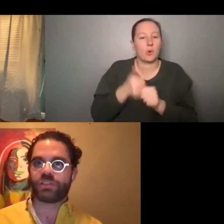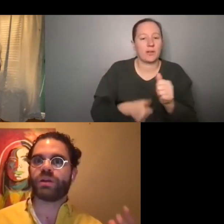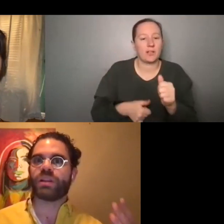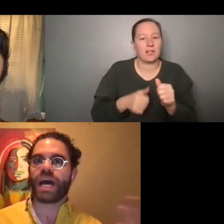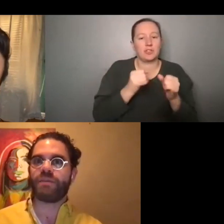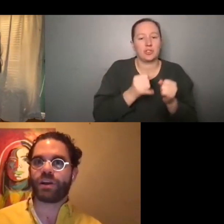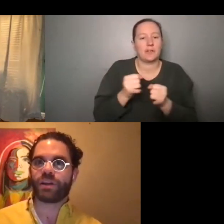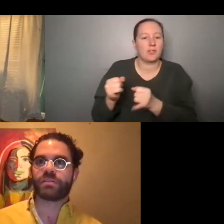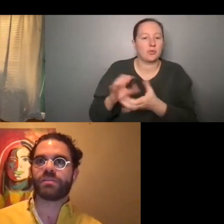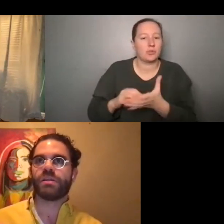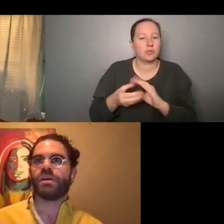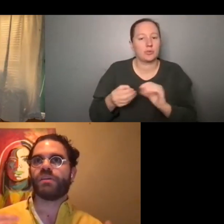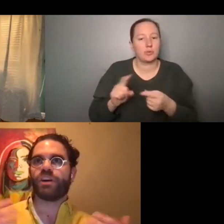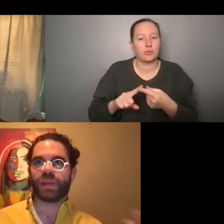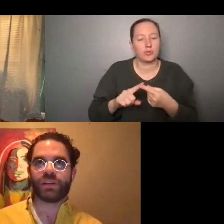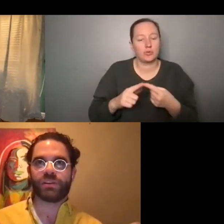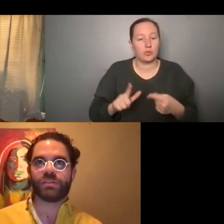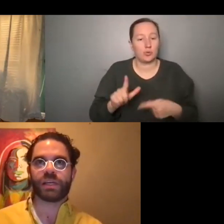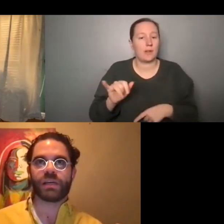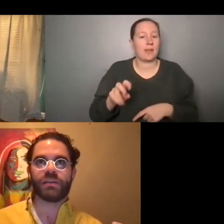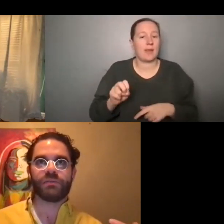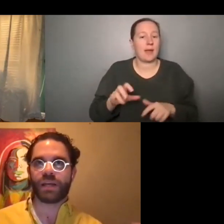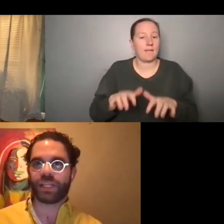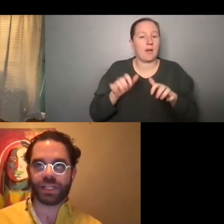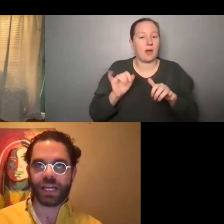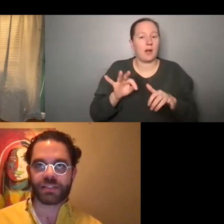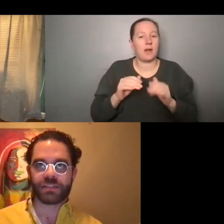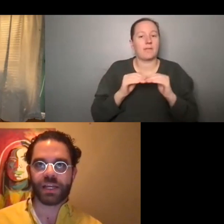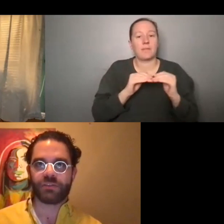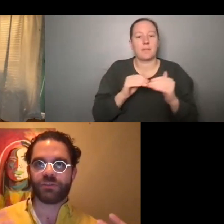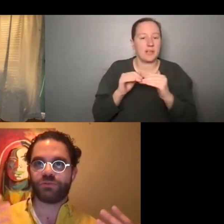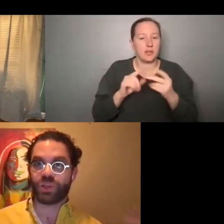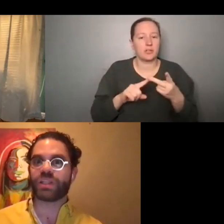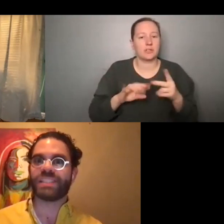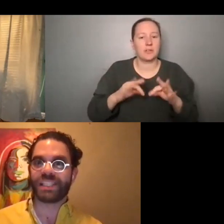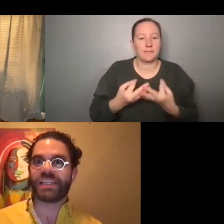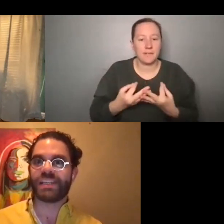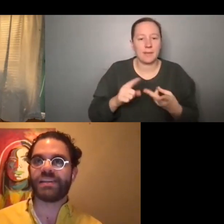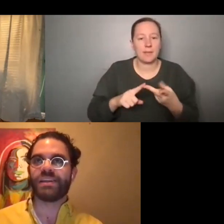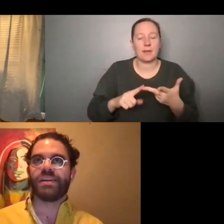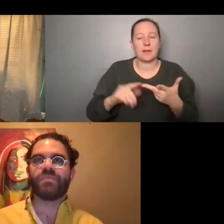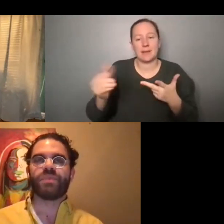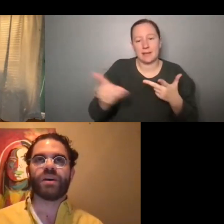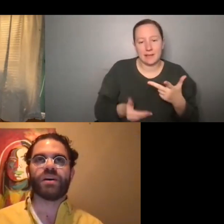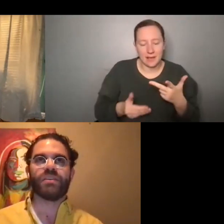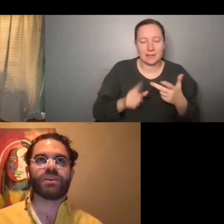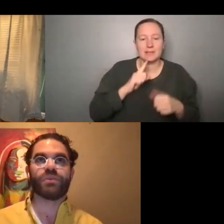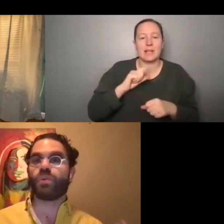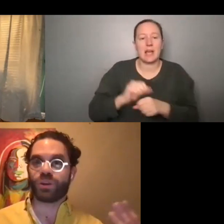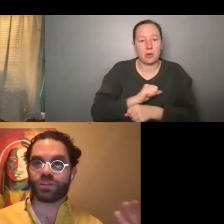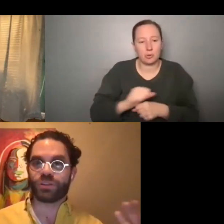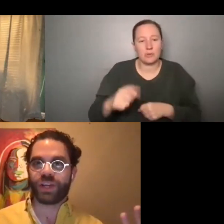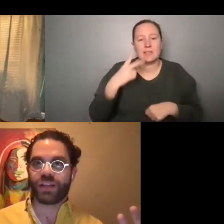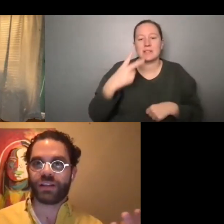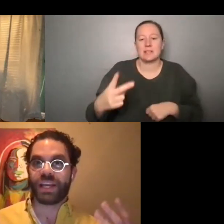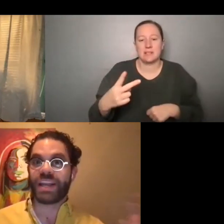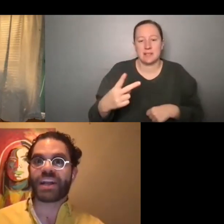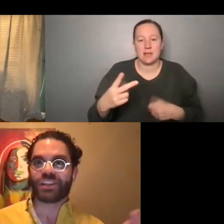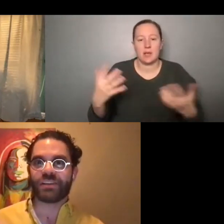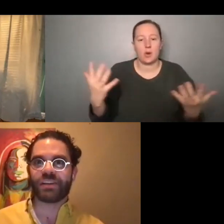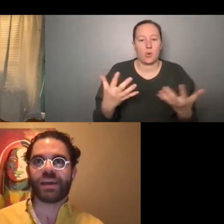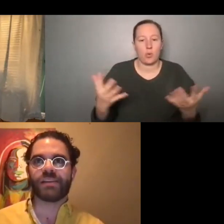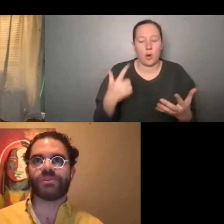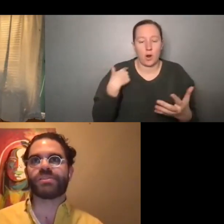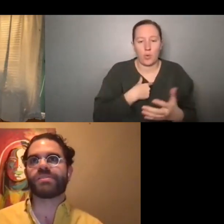stories to a live audience of our peers and family and guests and really see, uh, you know, the world we created